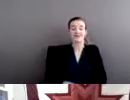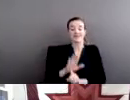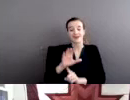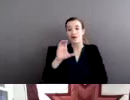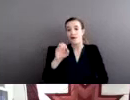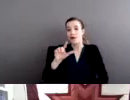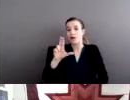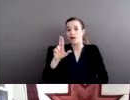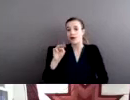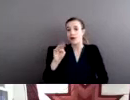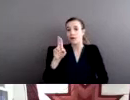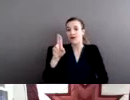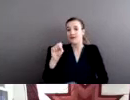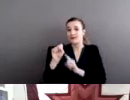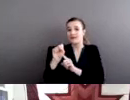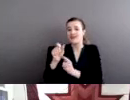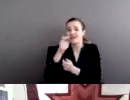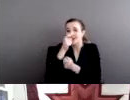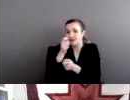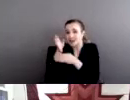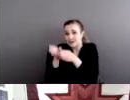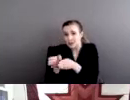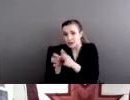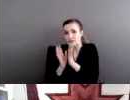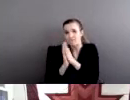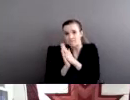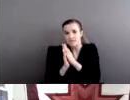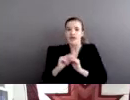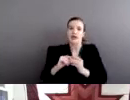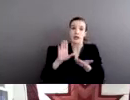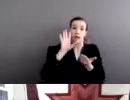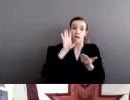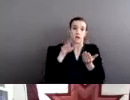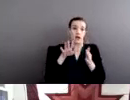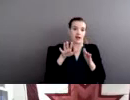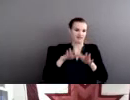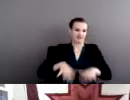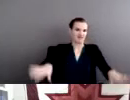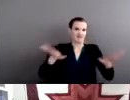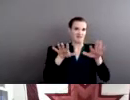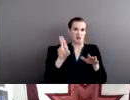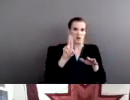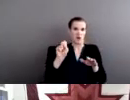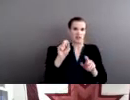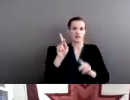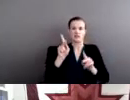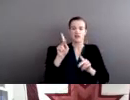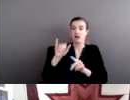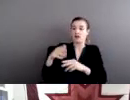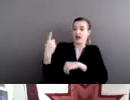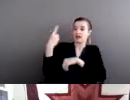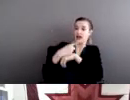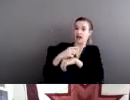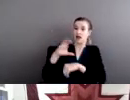And I know that there are efforts across the country to rename Columbus Day, or I guess reframe